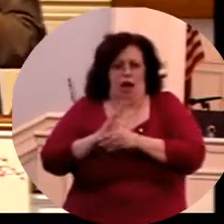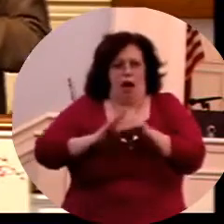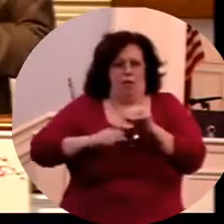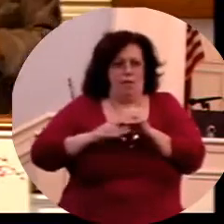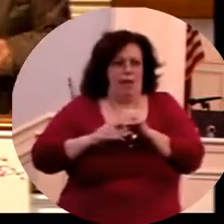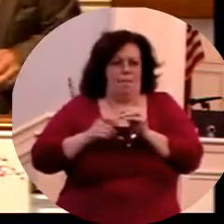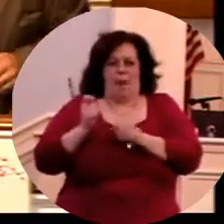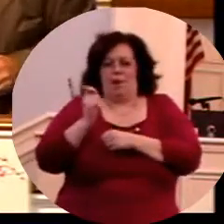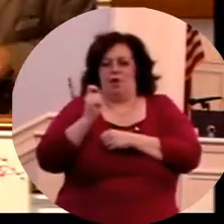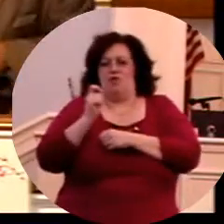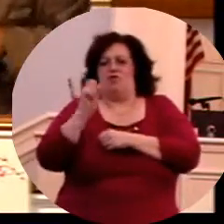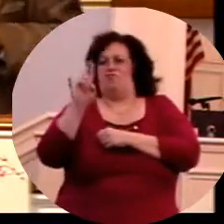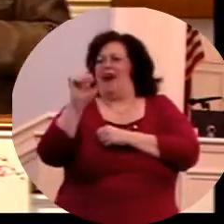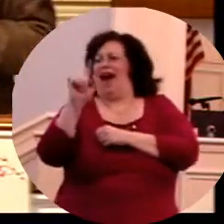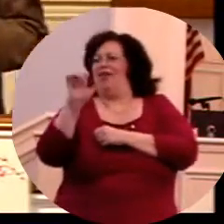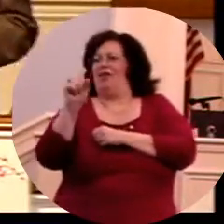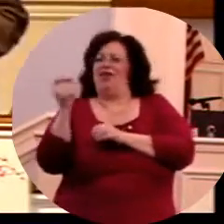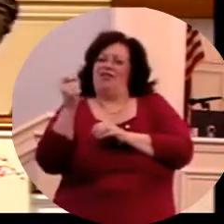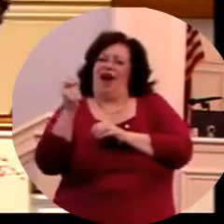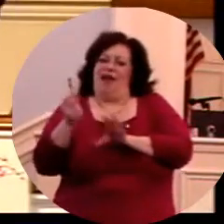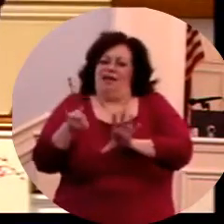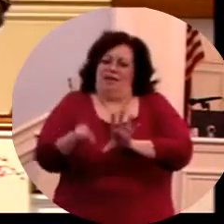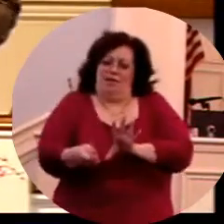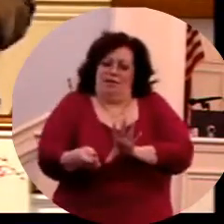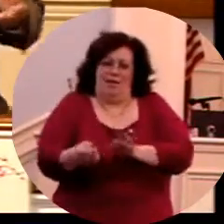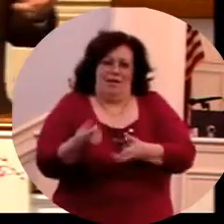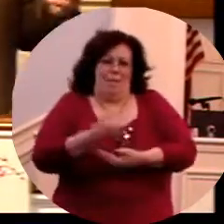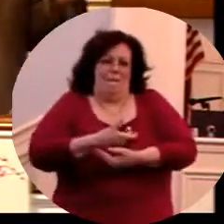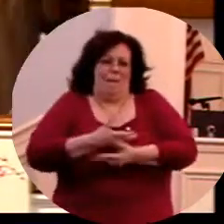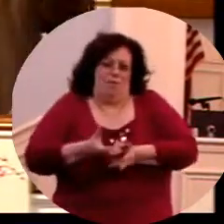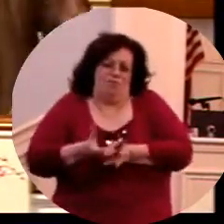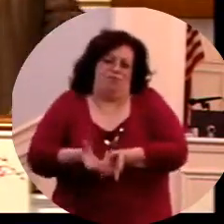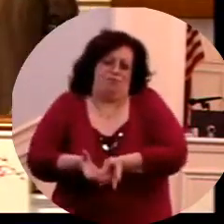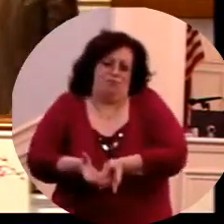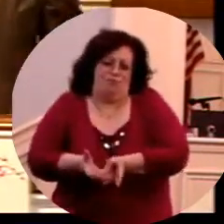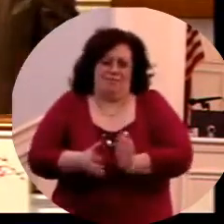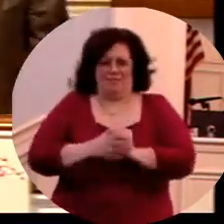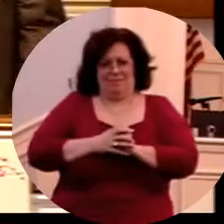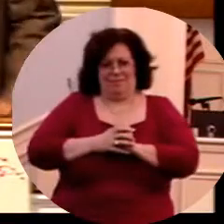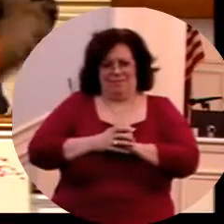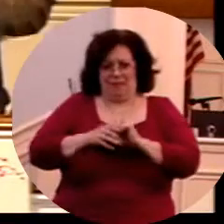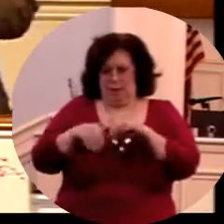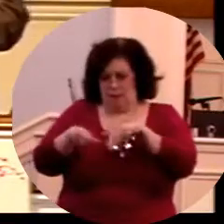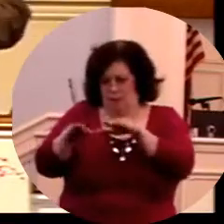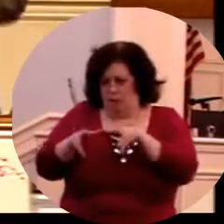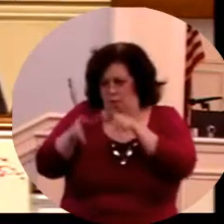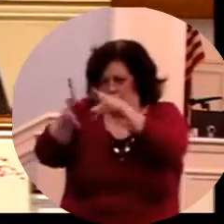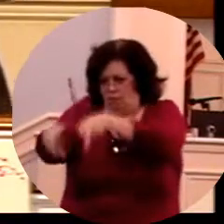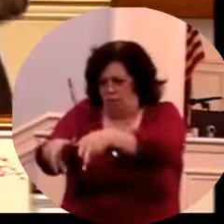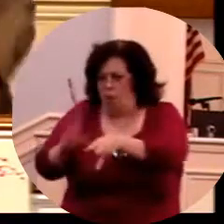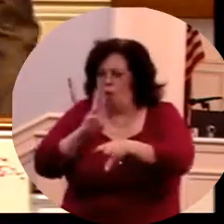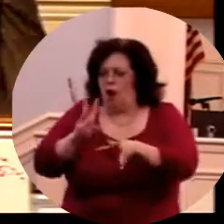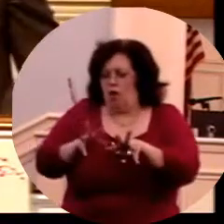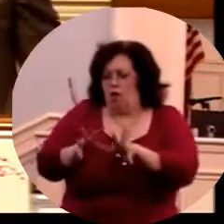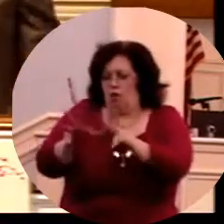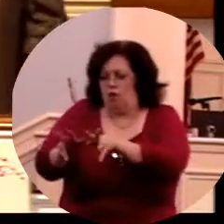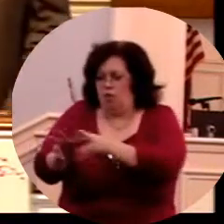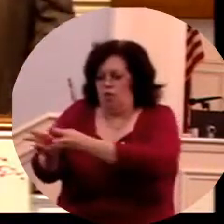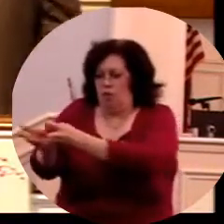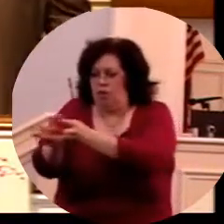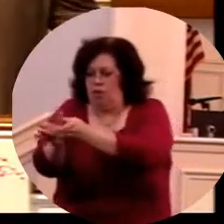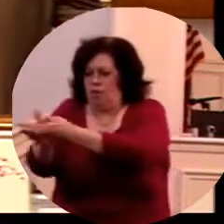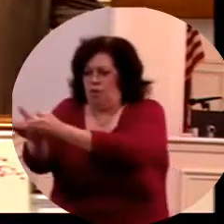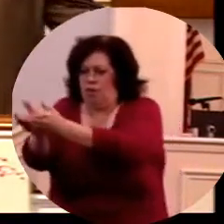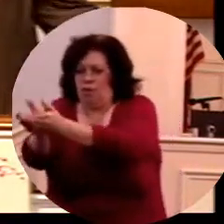and maybe put a little rattled thing in his hand and all of that. And they lay Moses in that boat and put it out to float in the river.